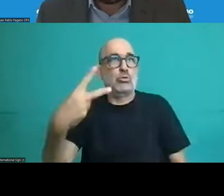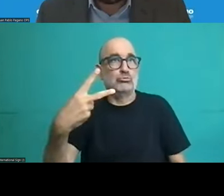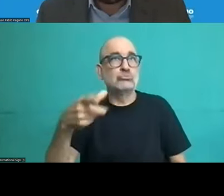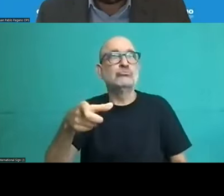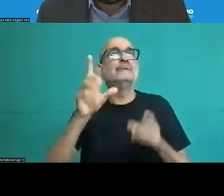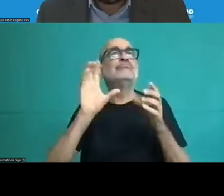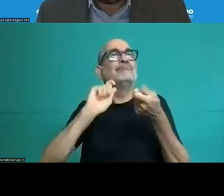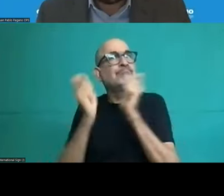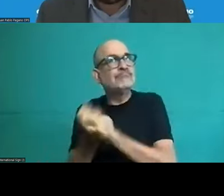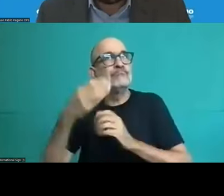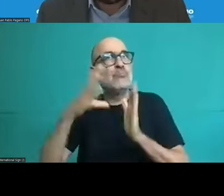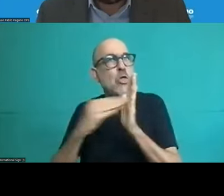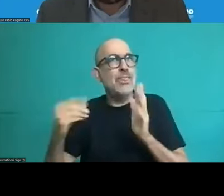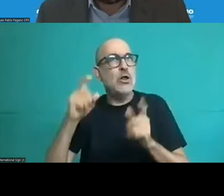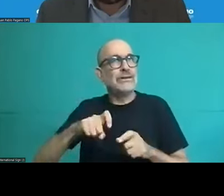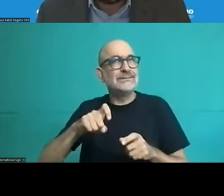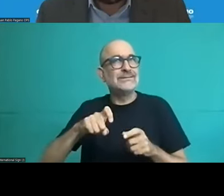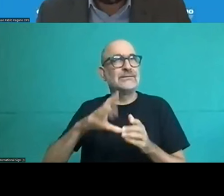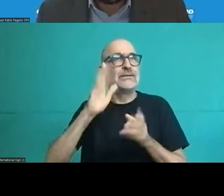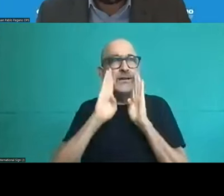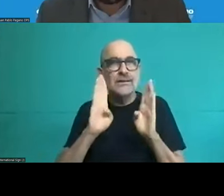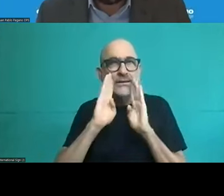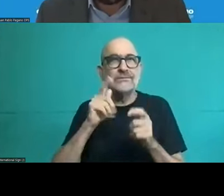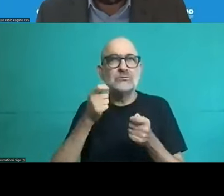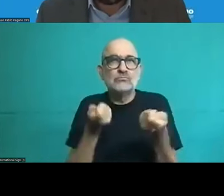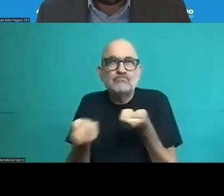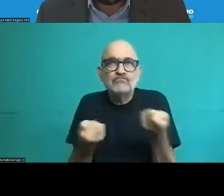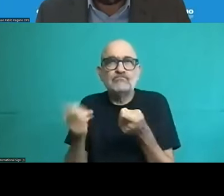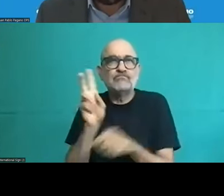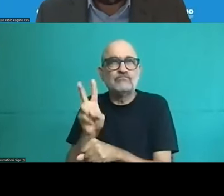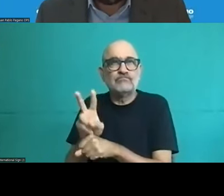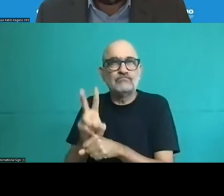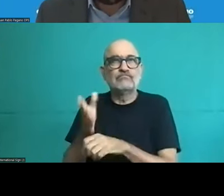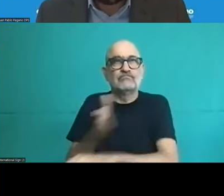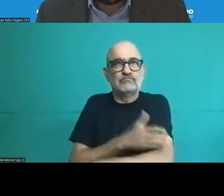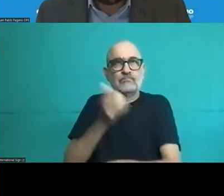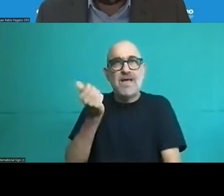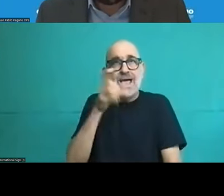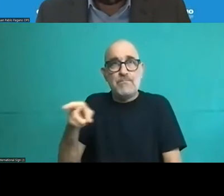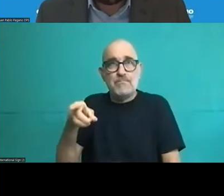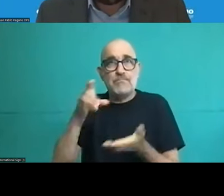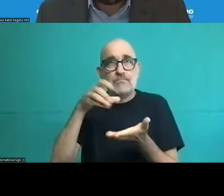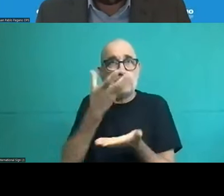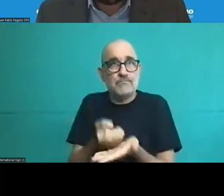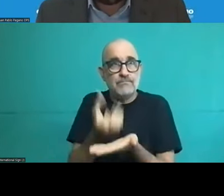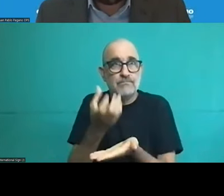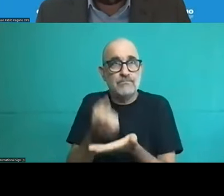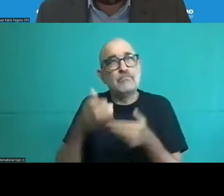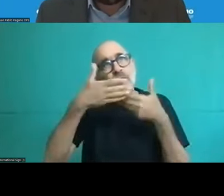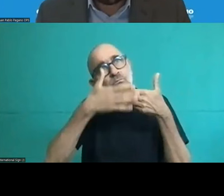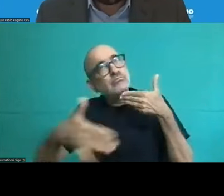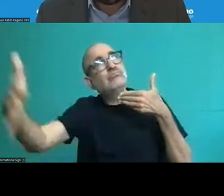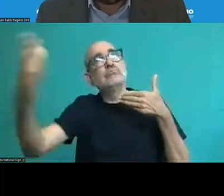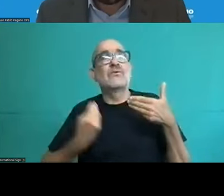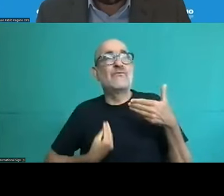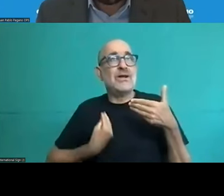longitudinal uh uh segments the import of access and accessibility